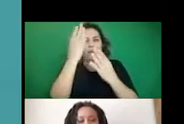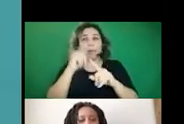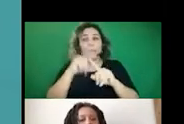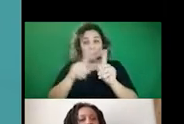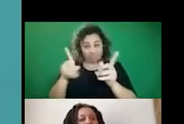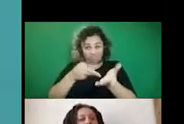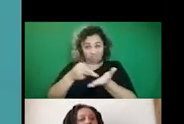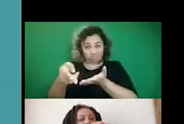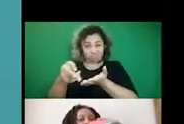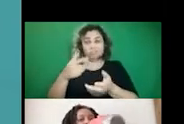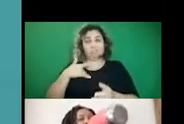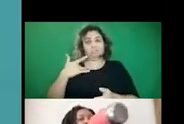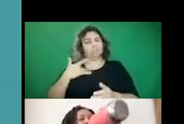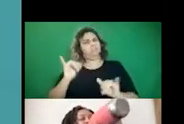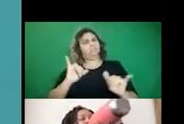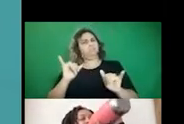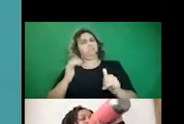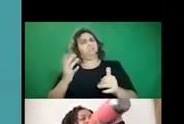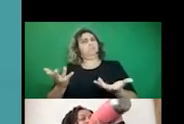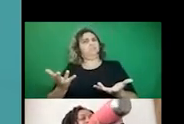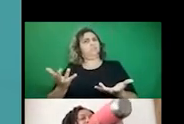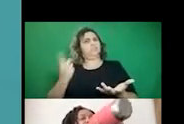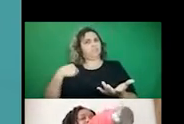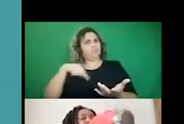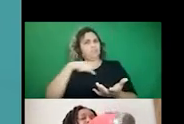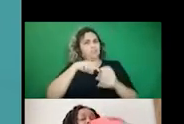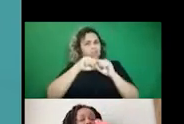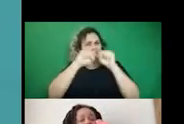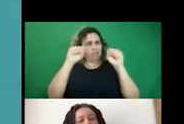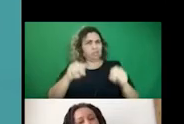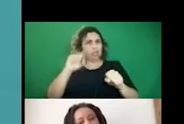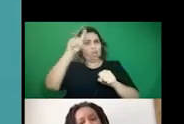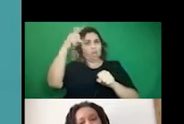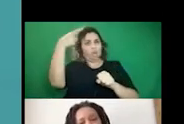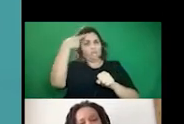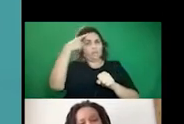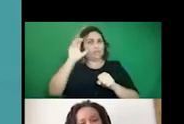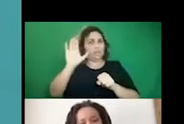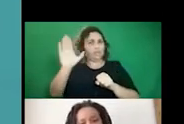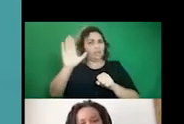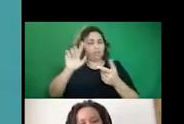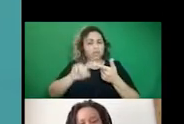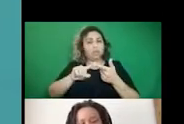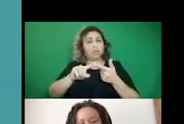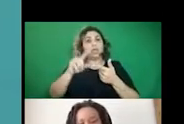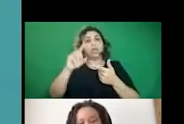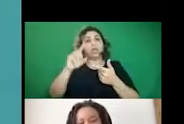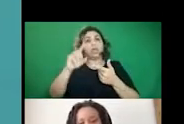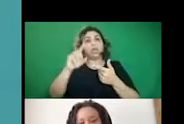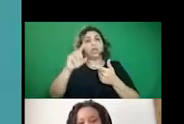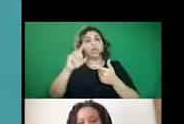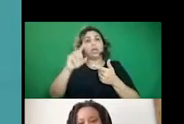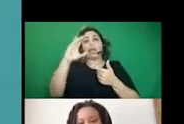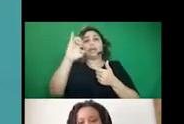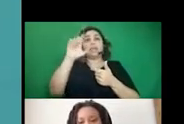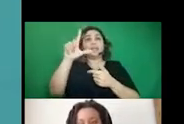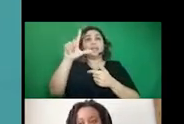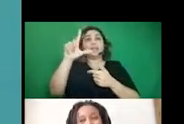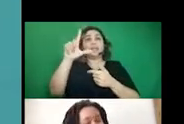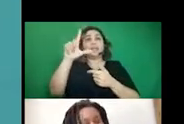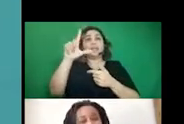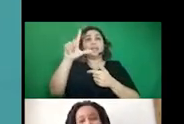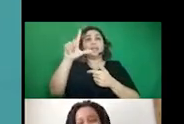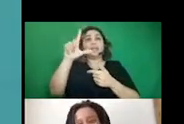truth is that like, our systems of government and like civil society has done nothing